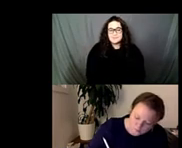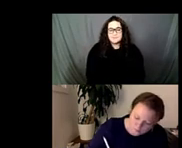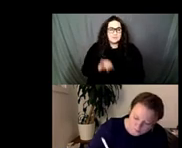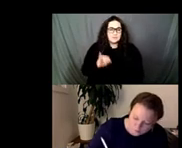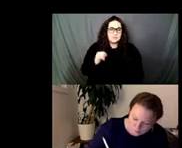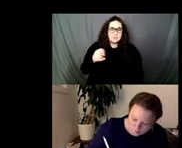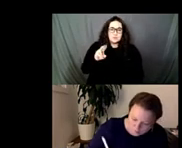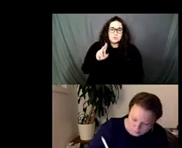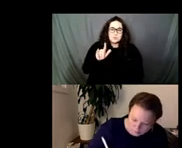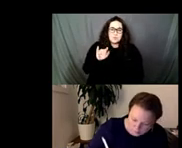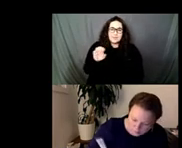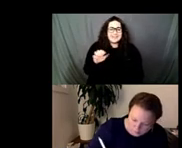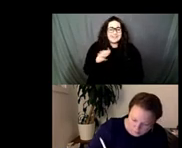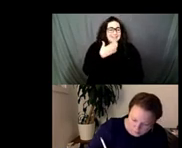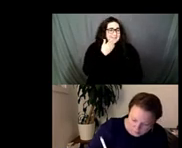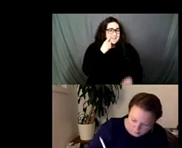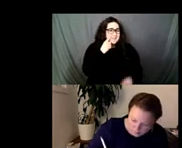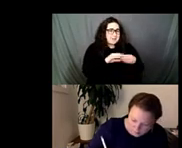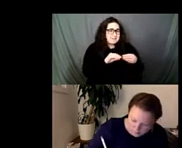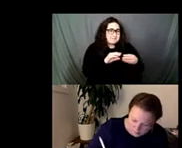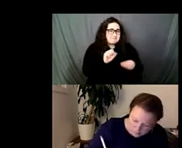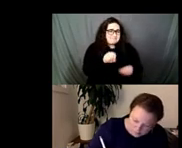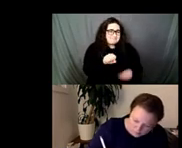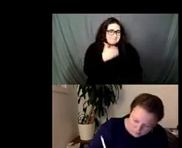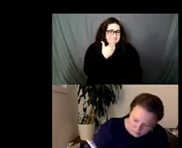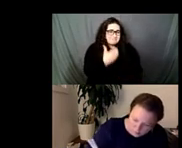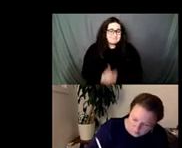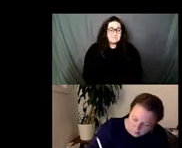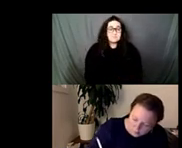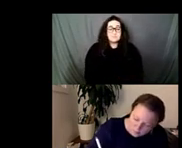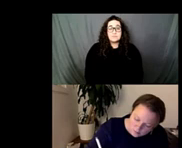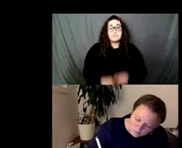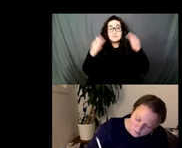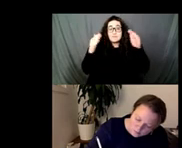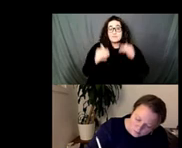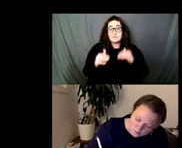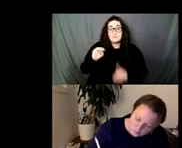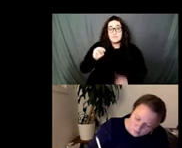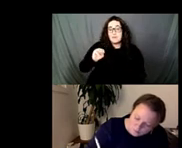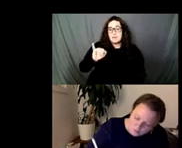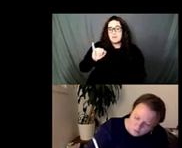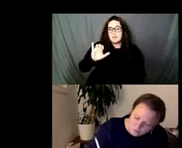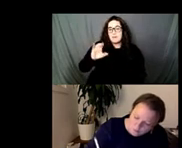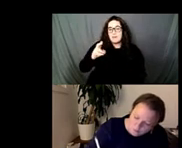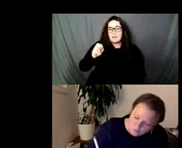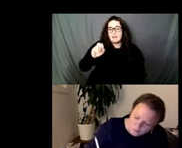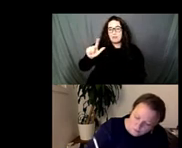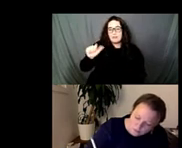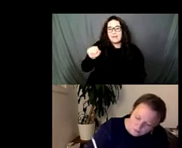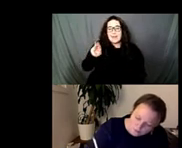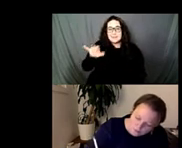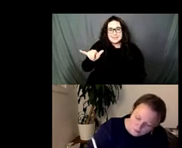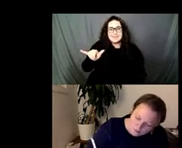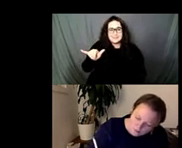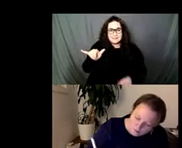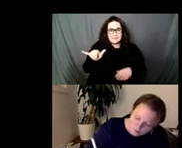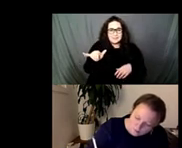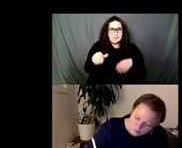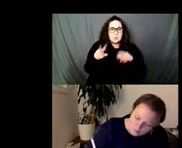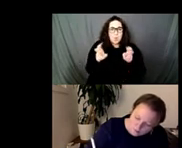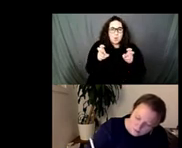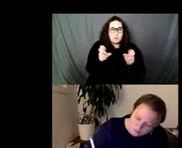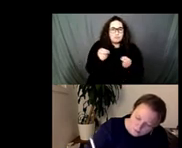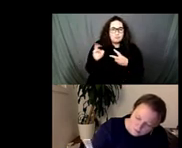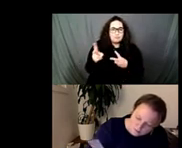appreciated that Michael Amy so you're up next so we'll pop your quote into the chat there